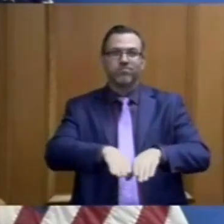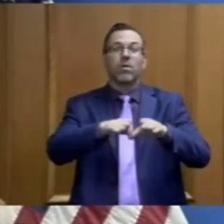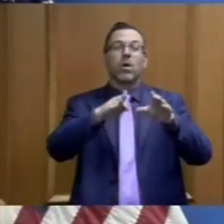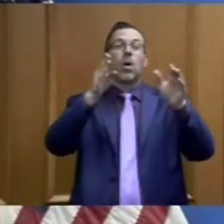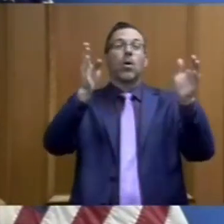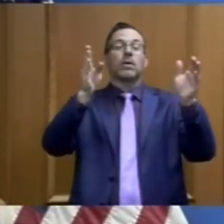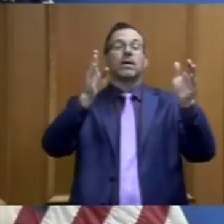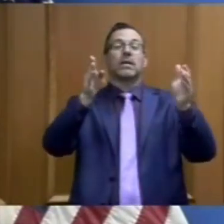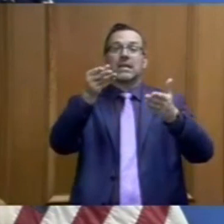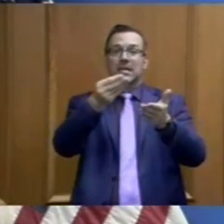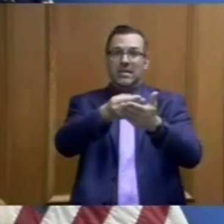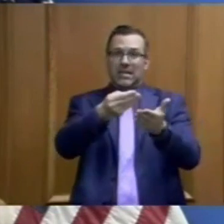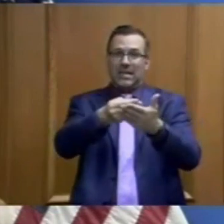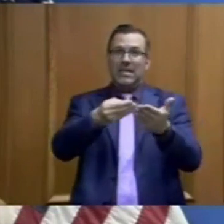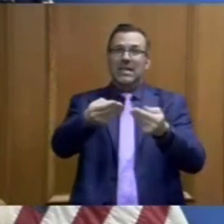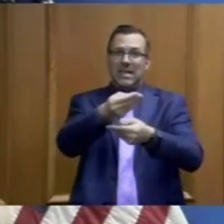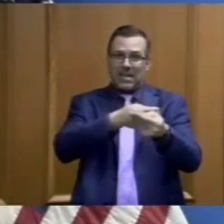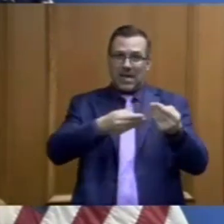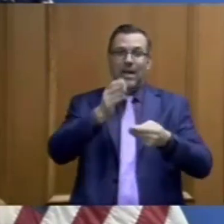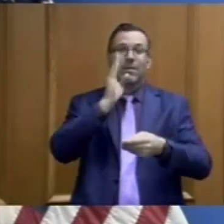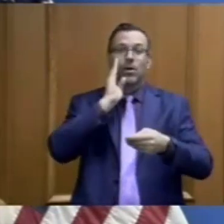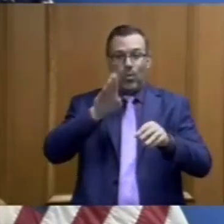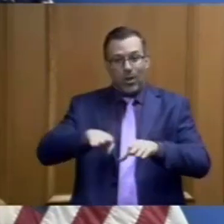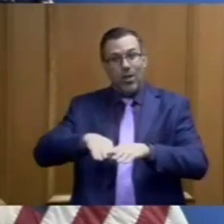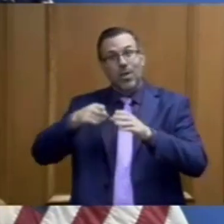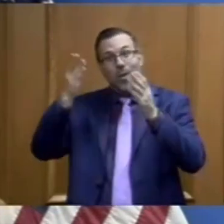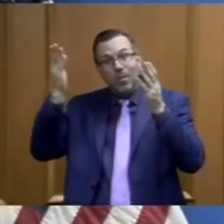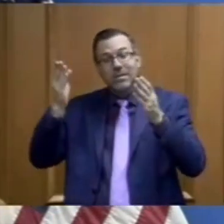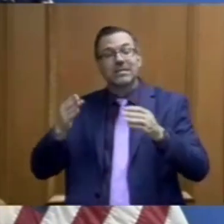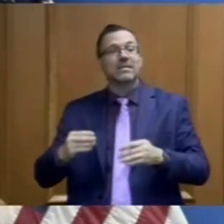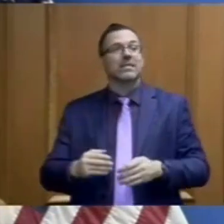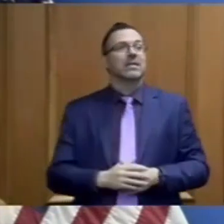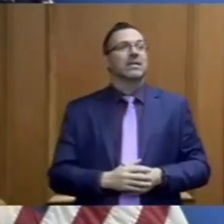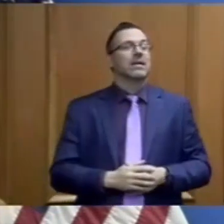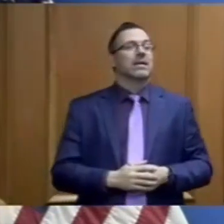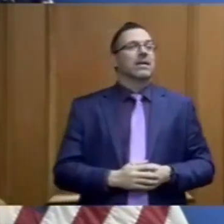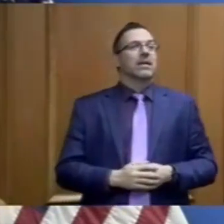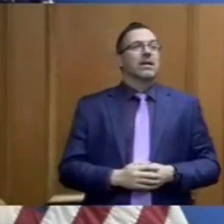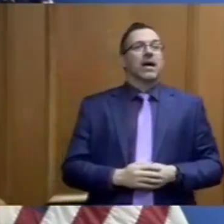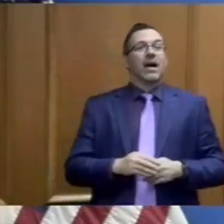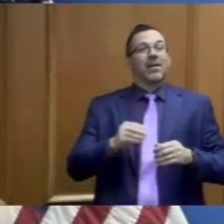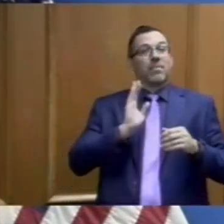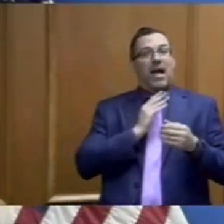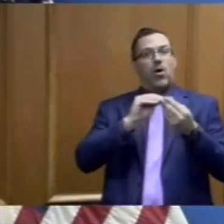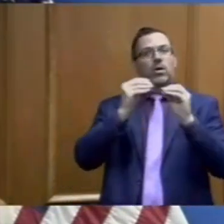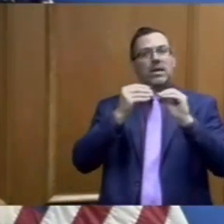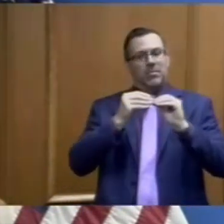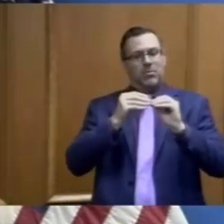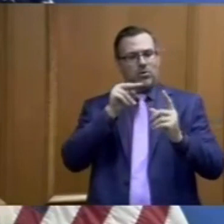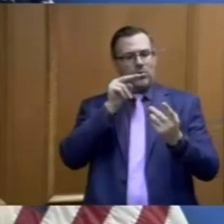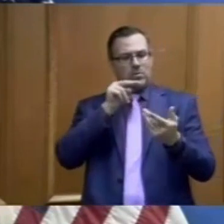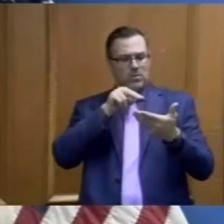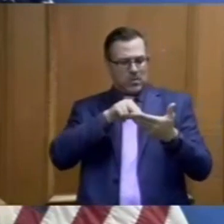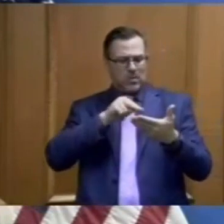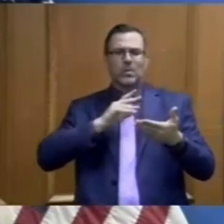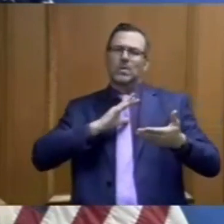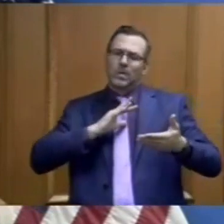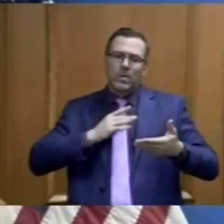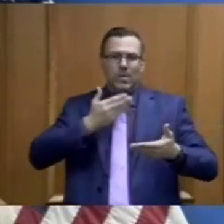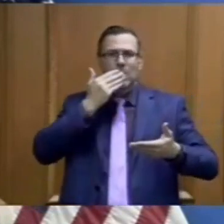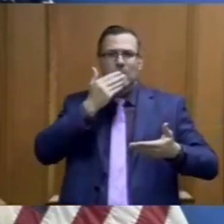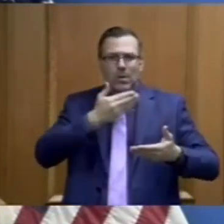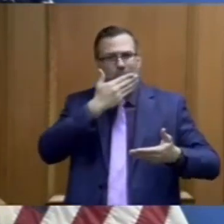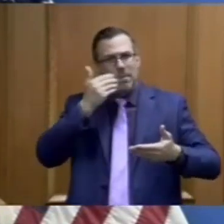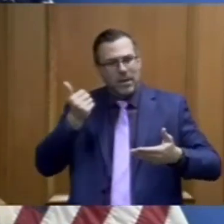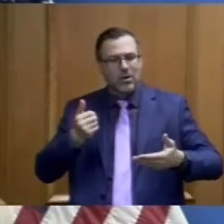rebooting of our economy, to be able to announce numbers that put us in a position to do this and